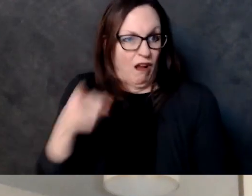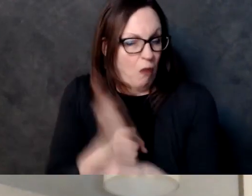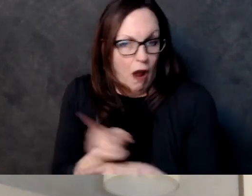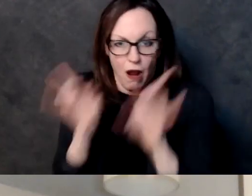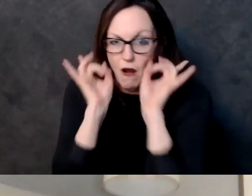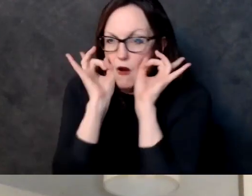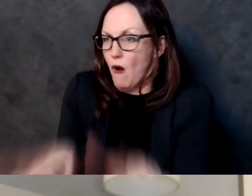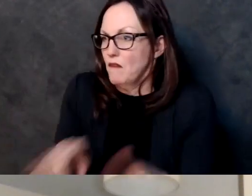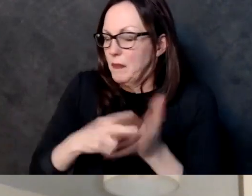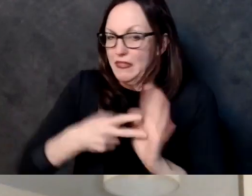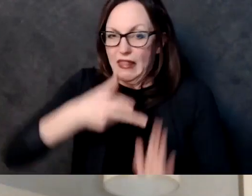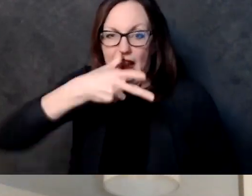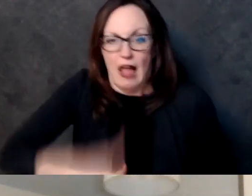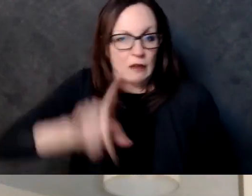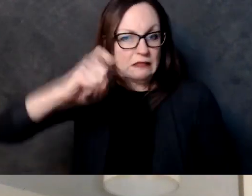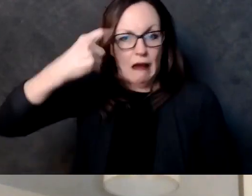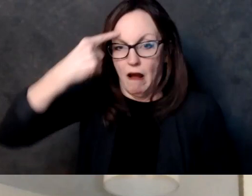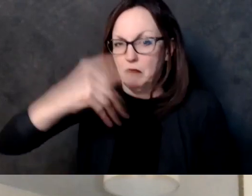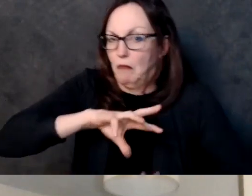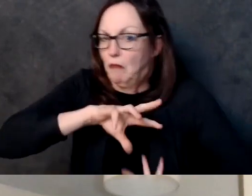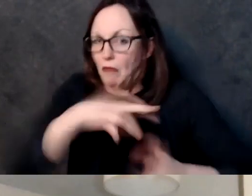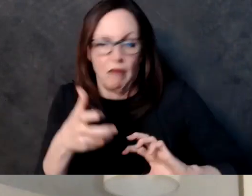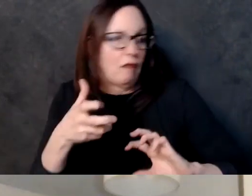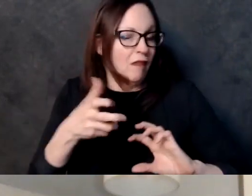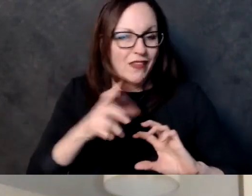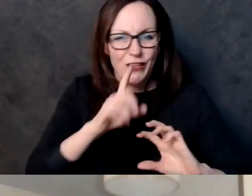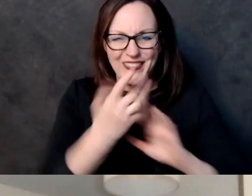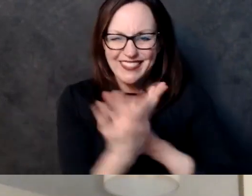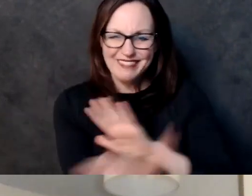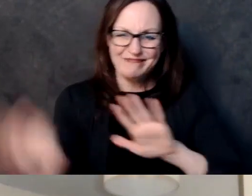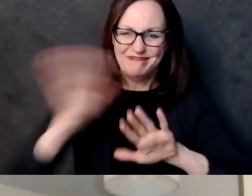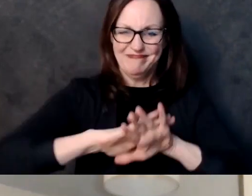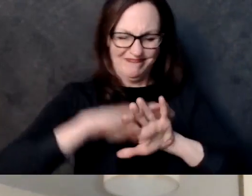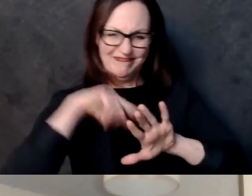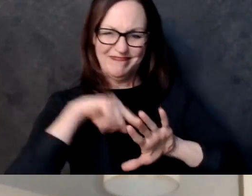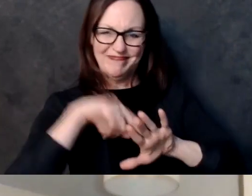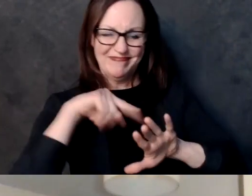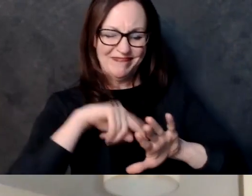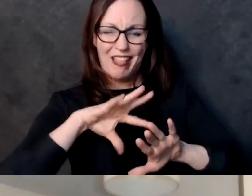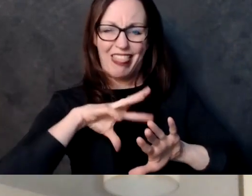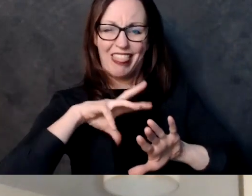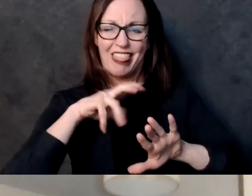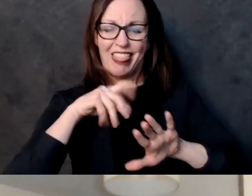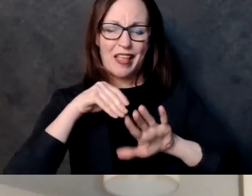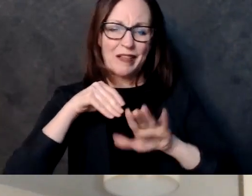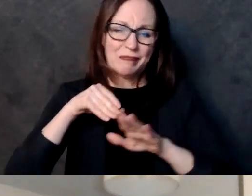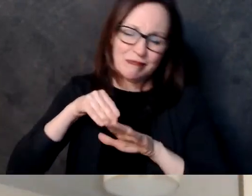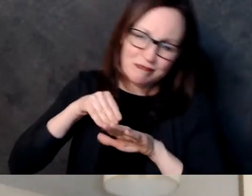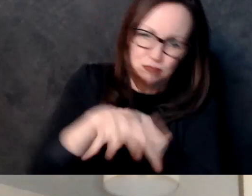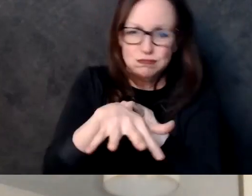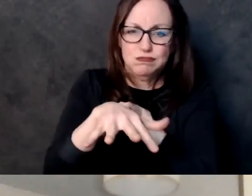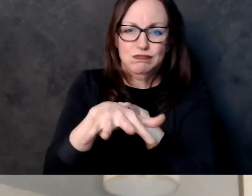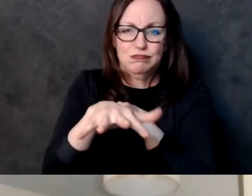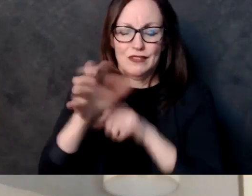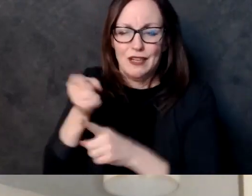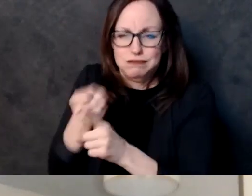or were repeatedly muted not allowed to ask follow-up questions but regardless of all that the reason for the meeting wasn't